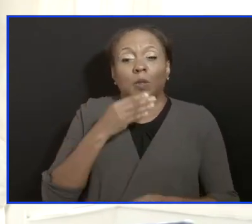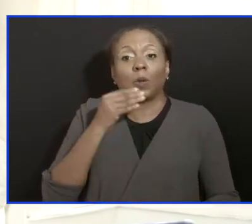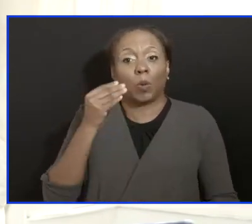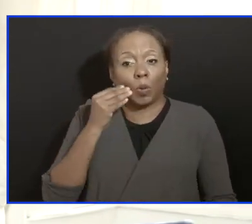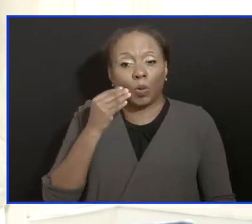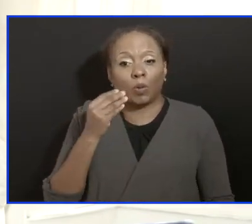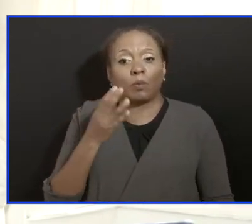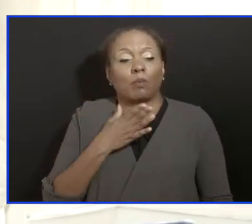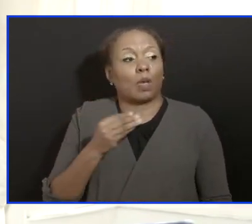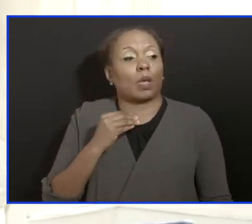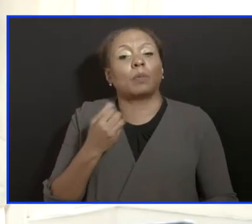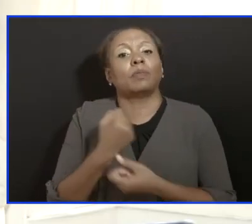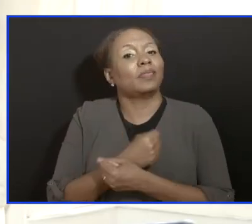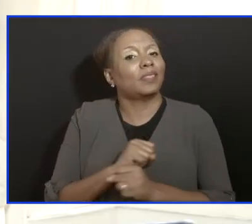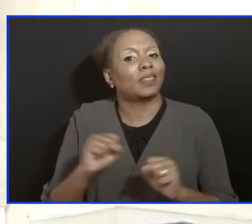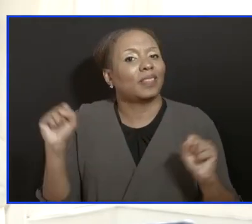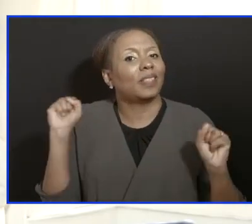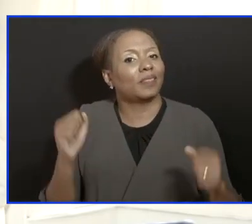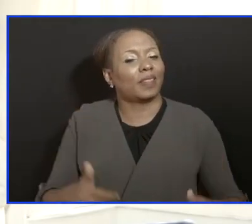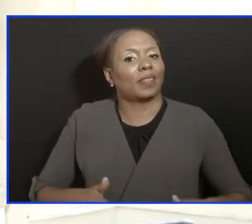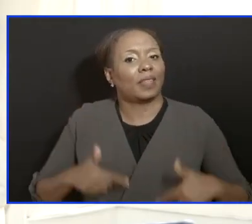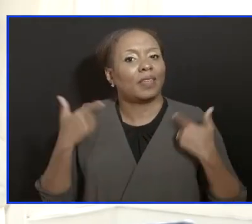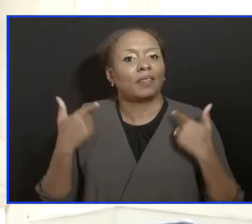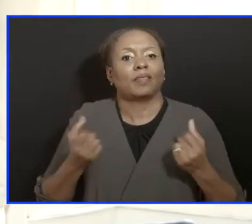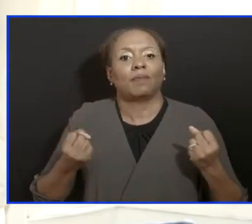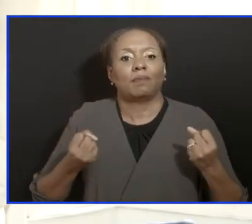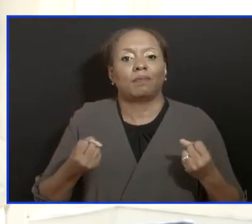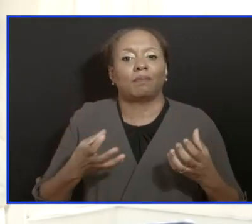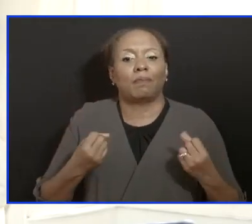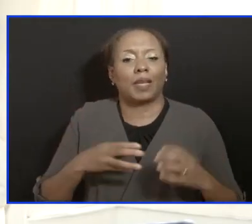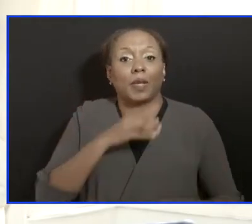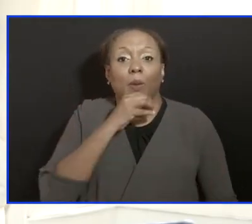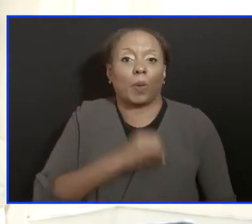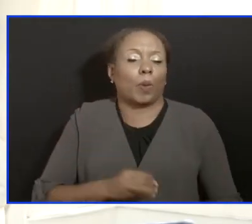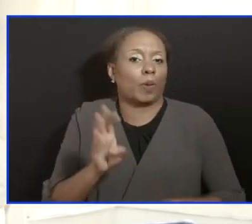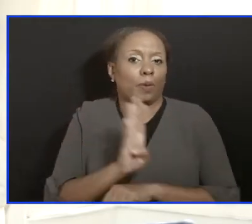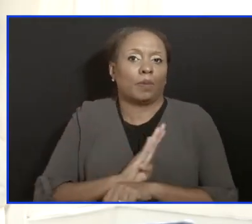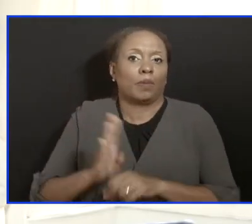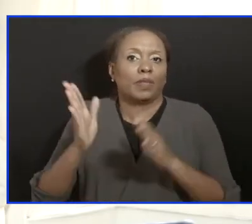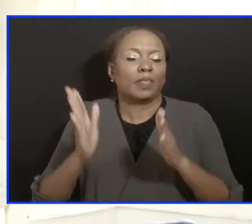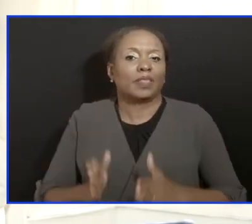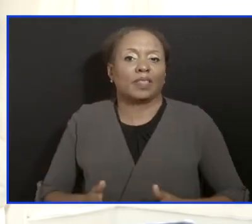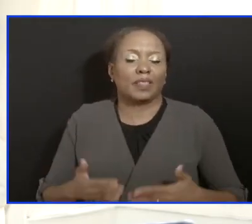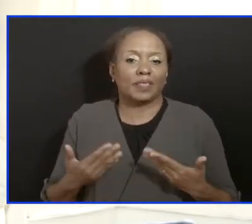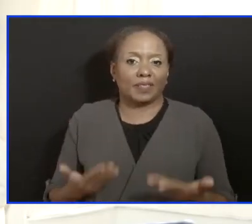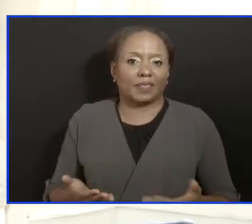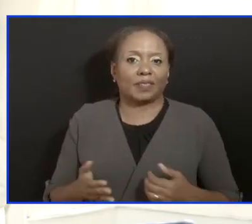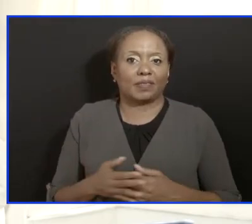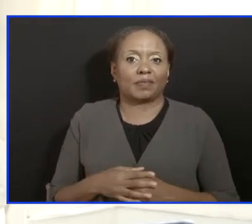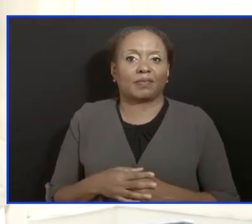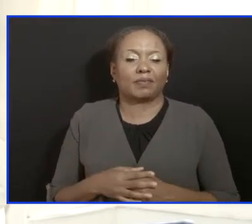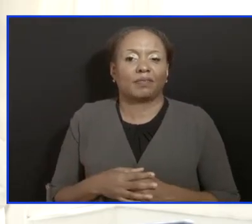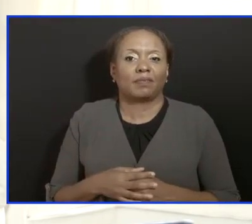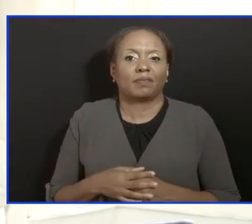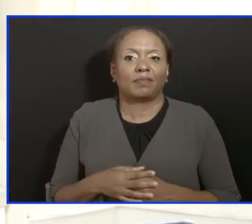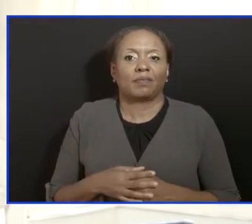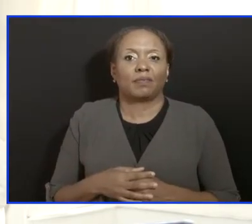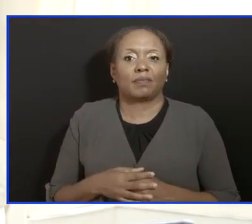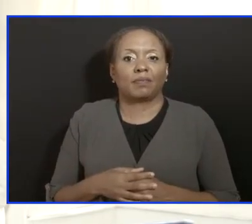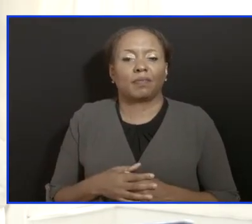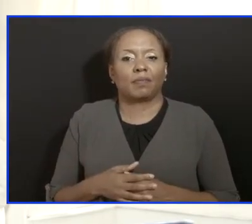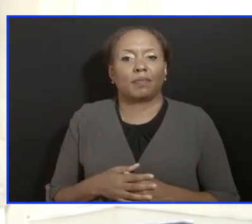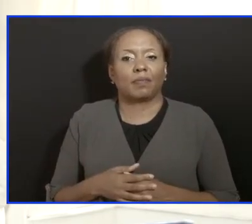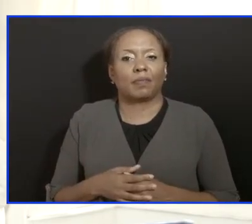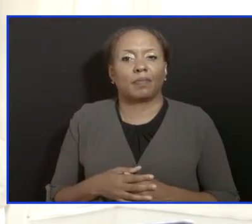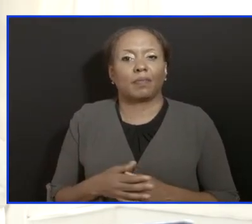lives of many older Barbadians, of which many of all of them, for the most part, were vaccinated. And I think that this is